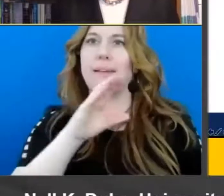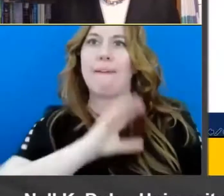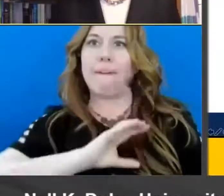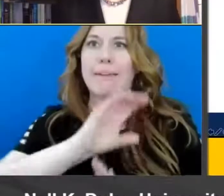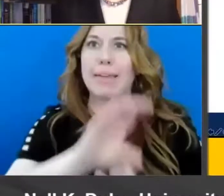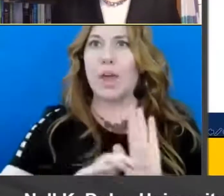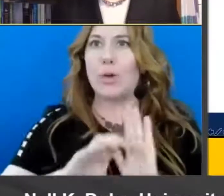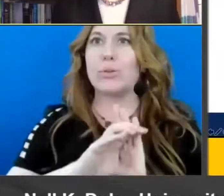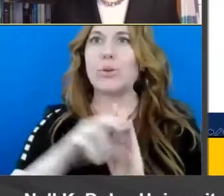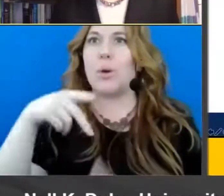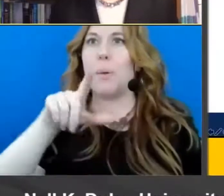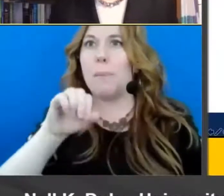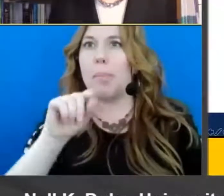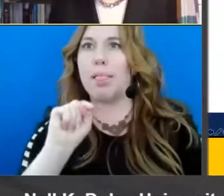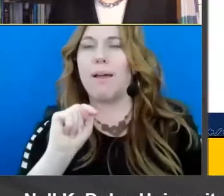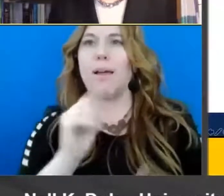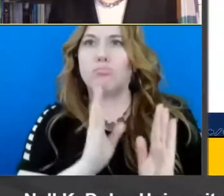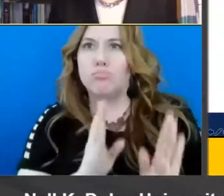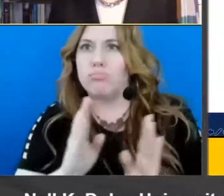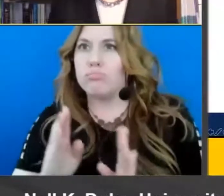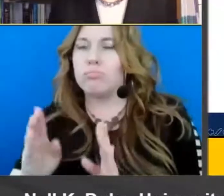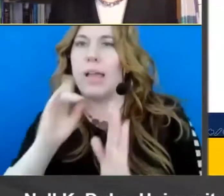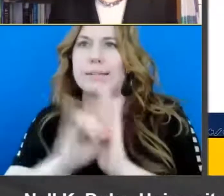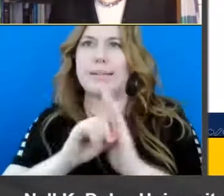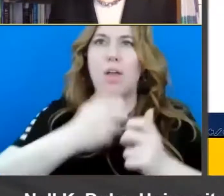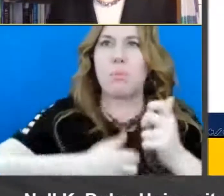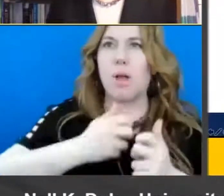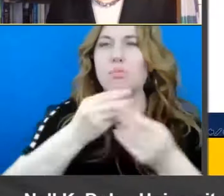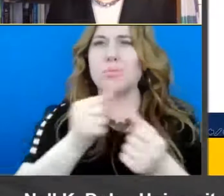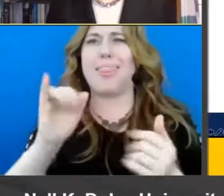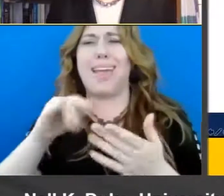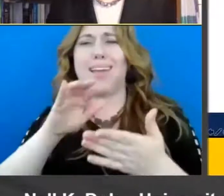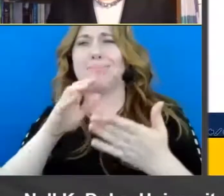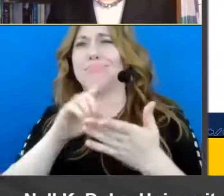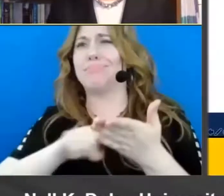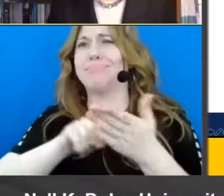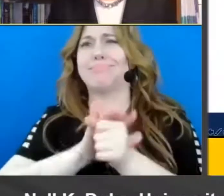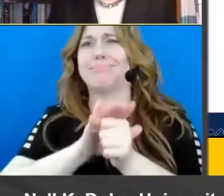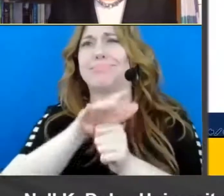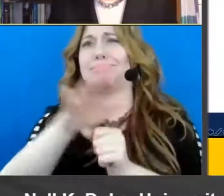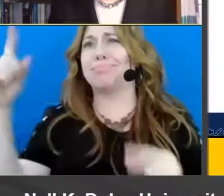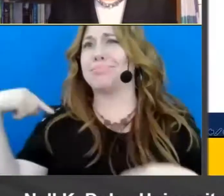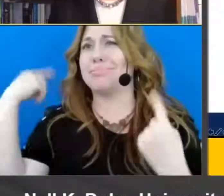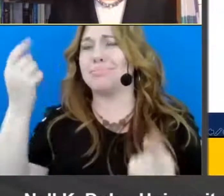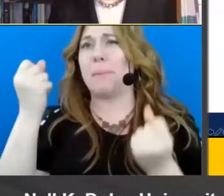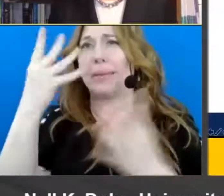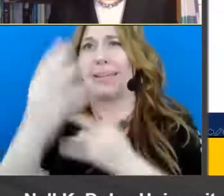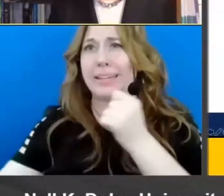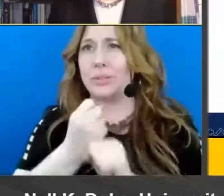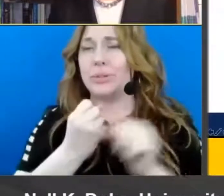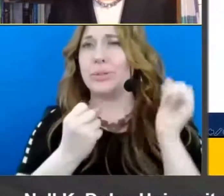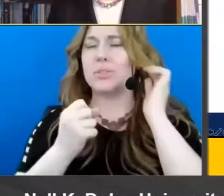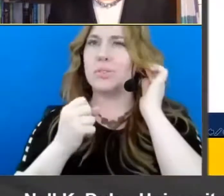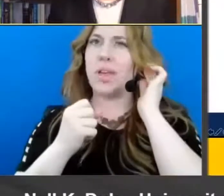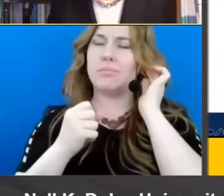problem that's something that's been studied for many decades and definitely uh has a strong uh robust